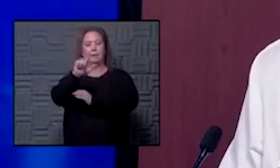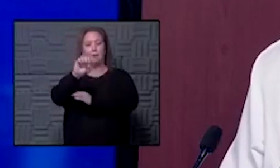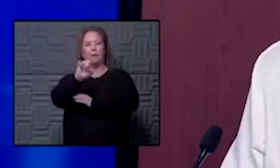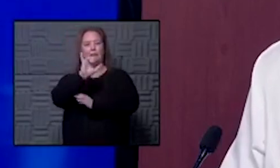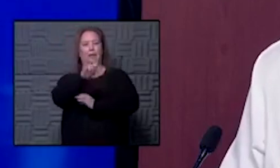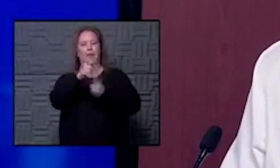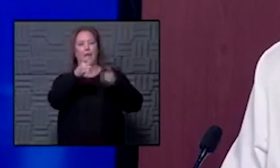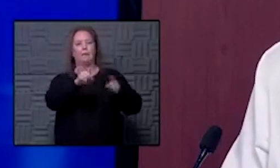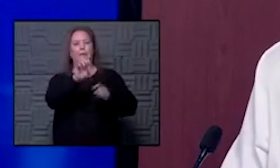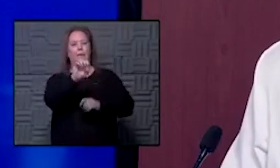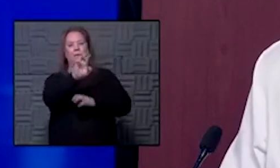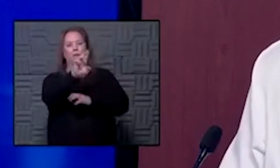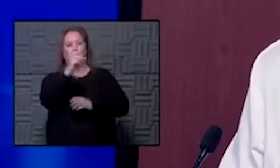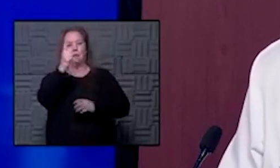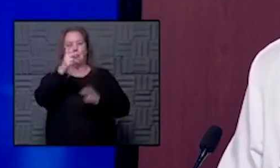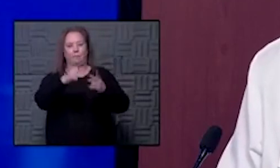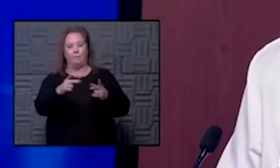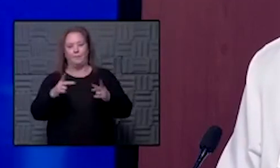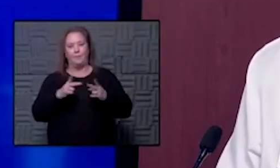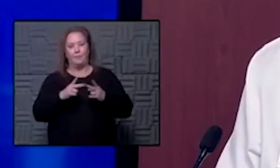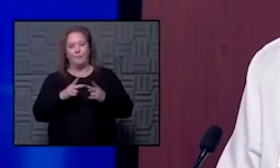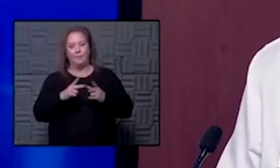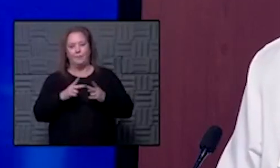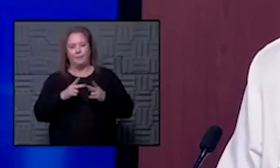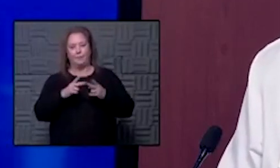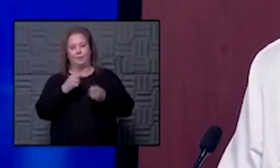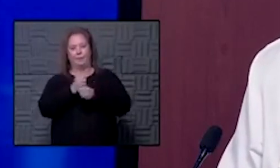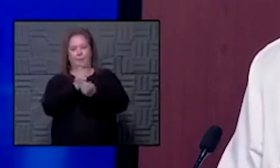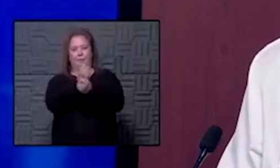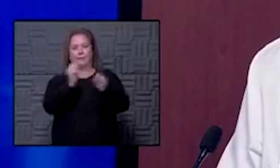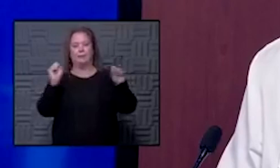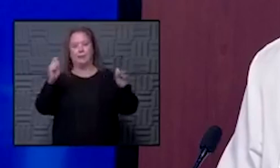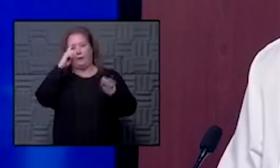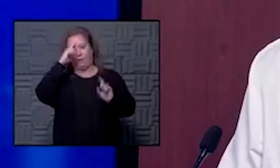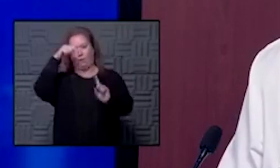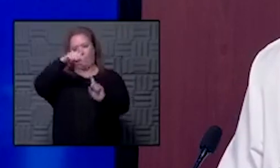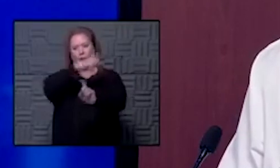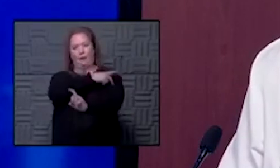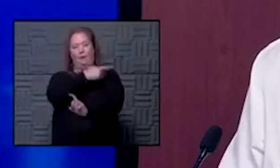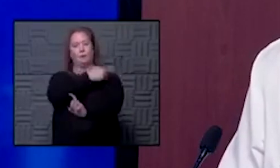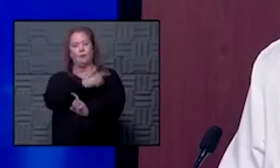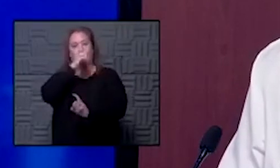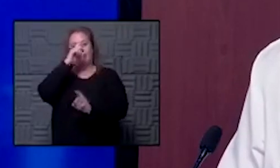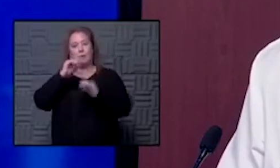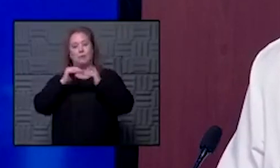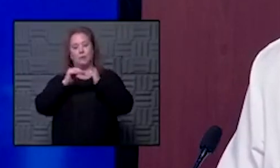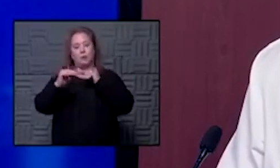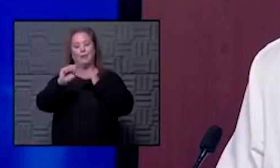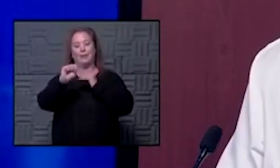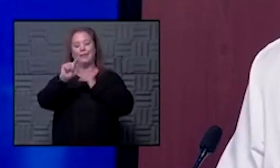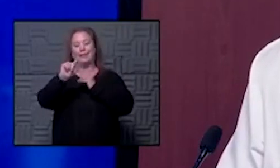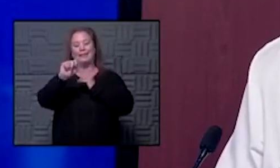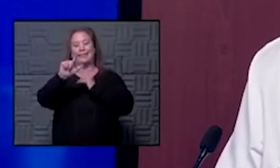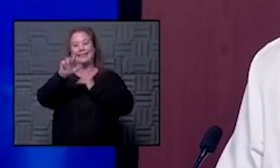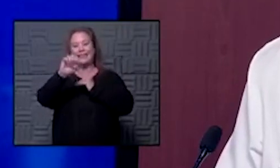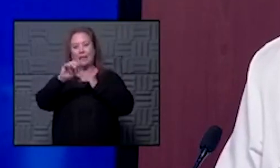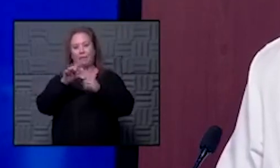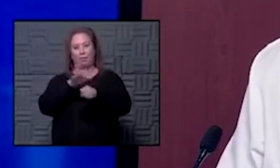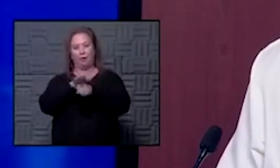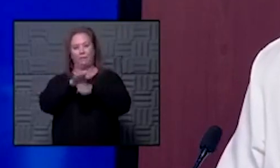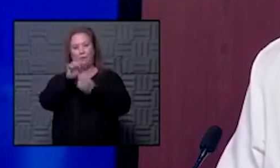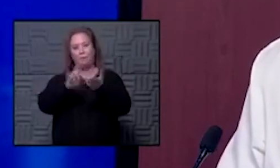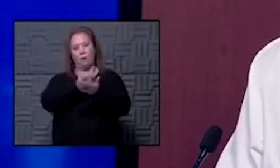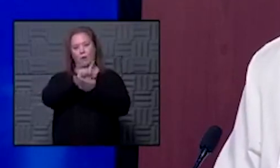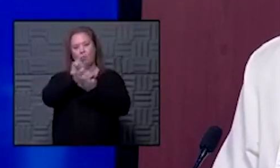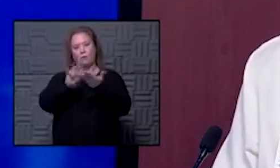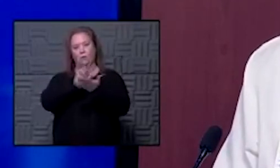emergency department somewhere that makes it safe for that patient because they're stable enough to transport an hour or two